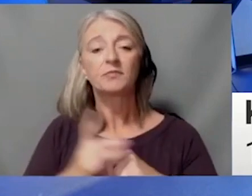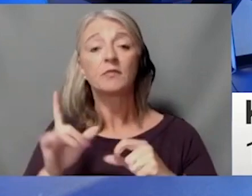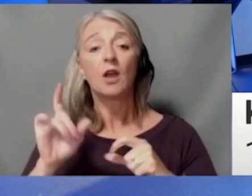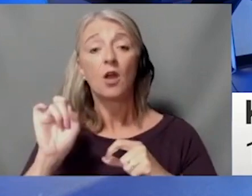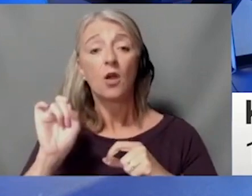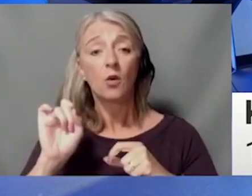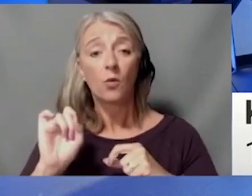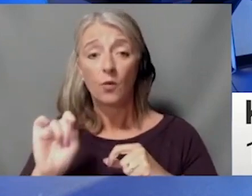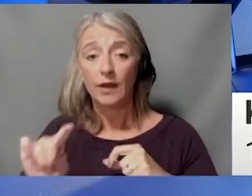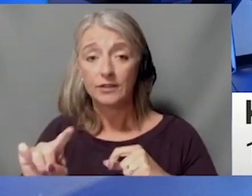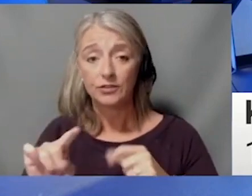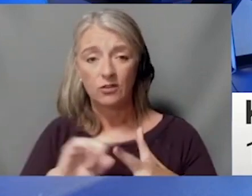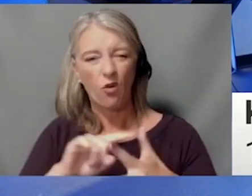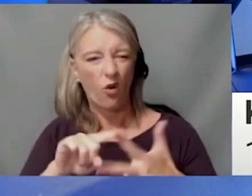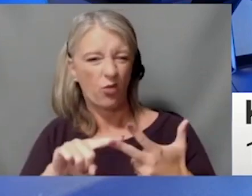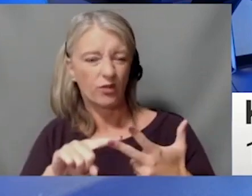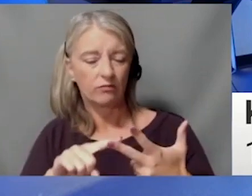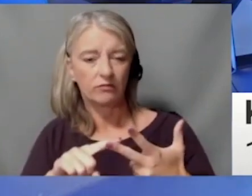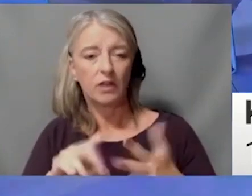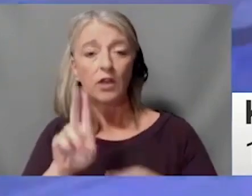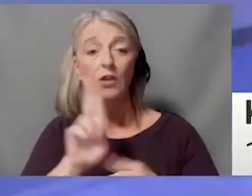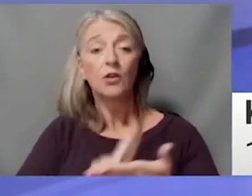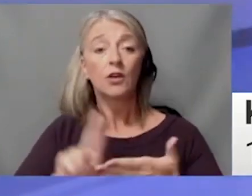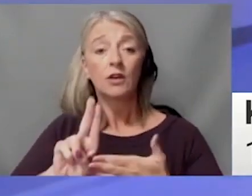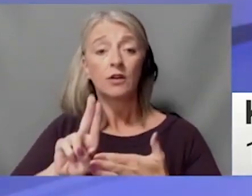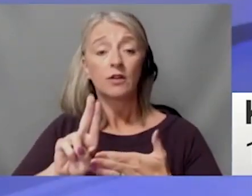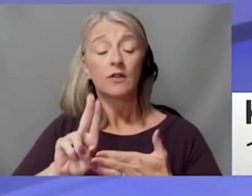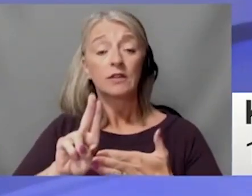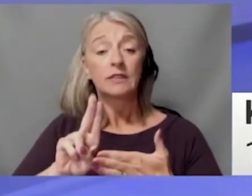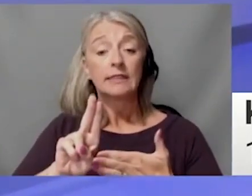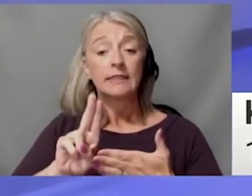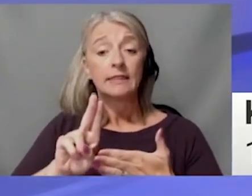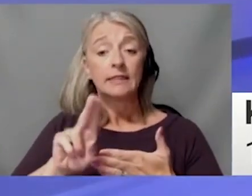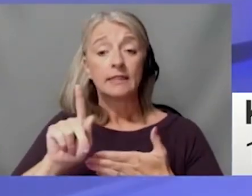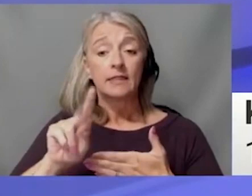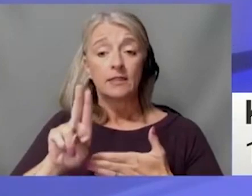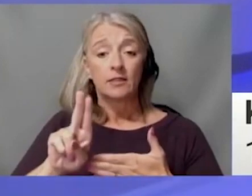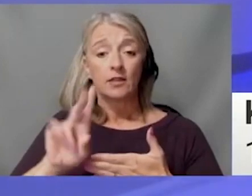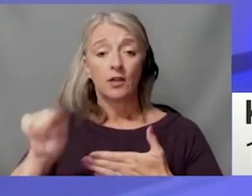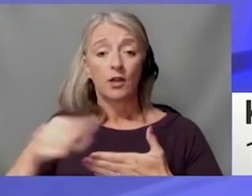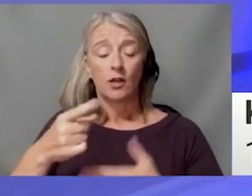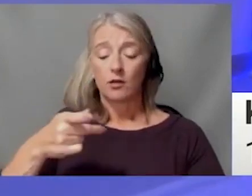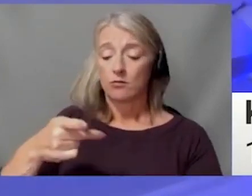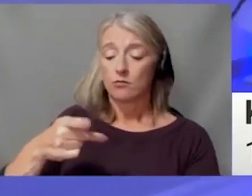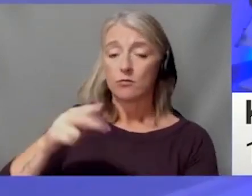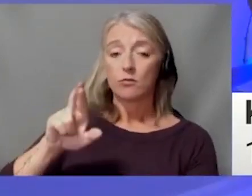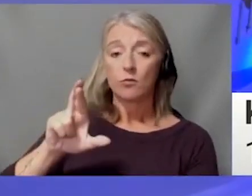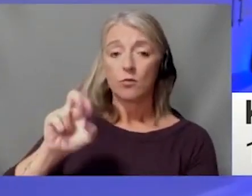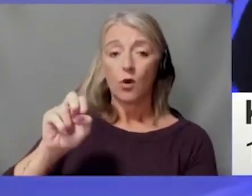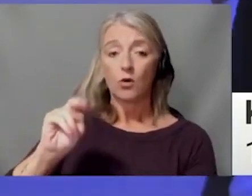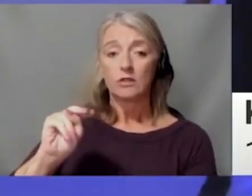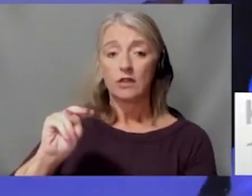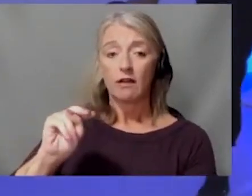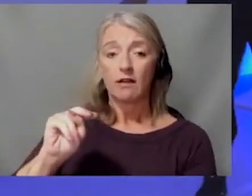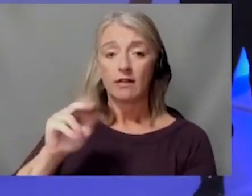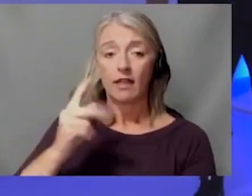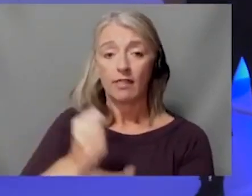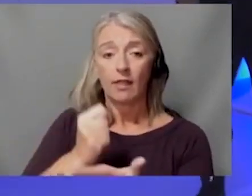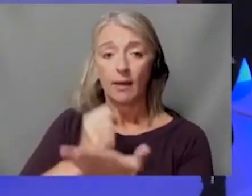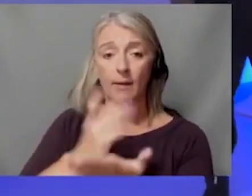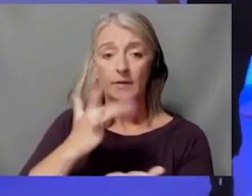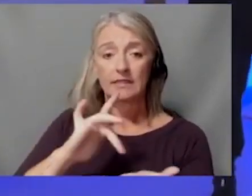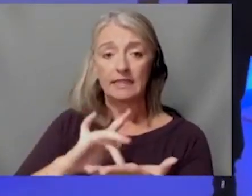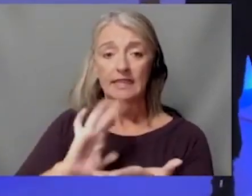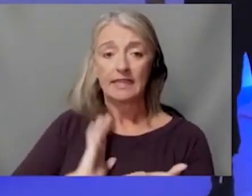The University of Kansas Cancer Center has the only proton therapy center in our region. Dr. Chen, were just talking about this. But what part does